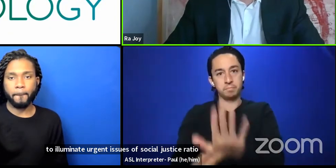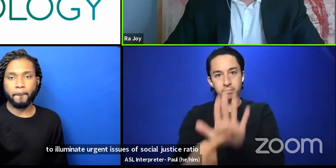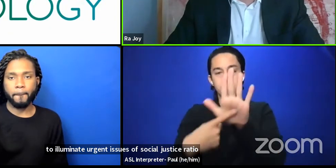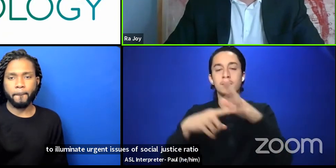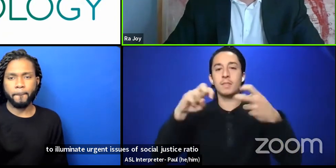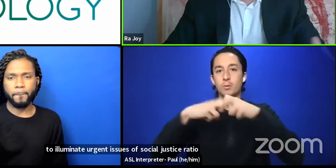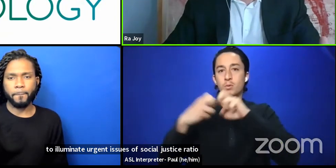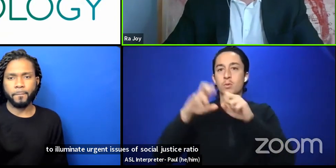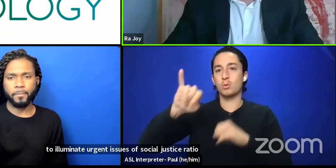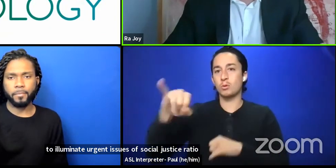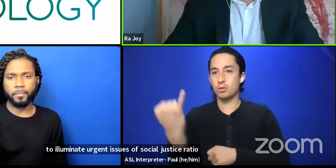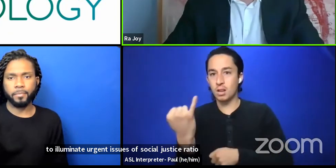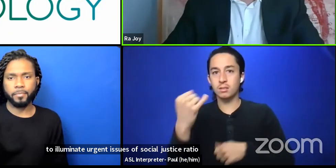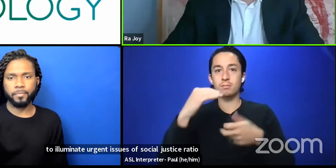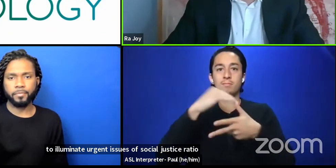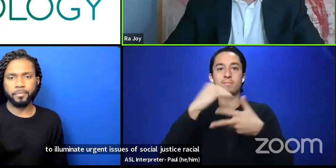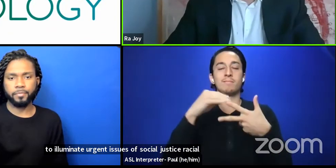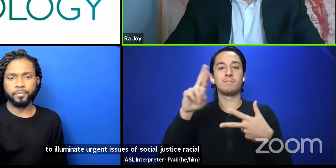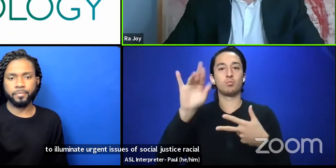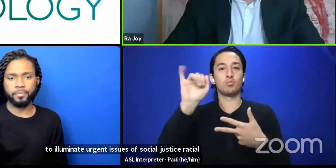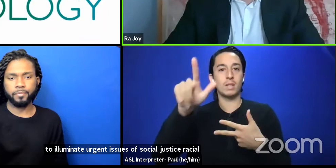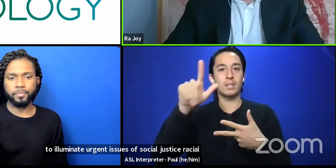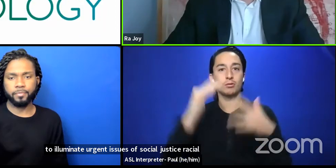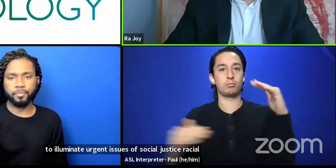justice, and environmental justice.